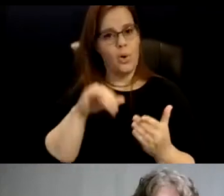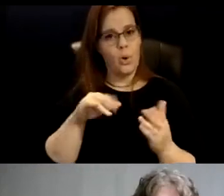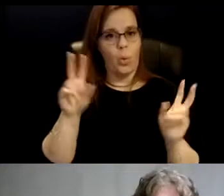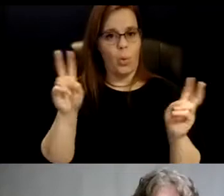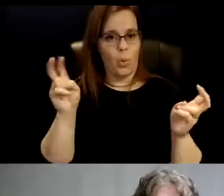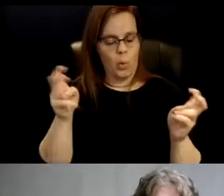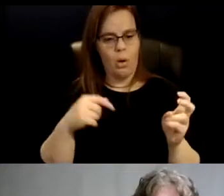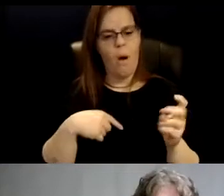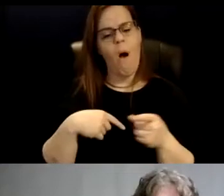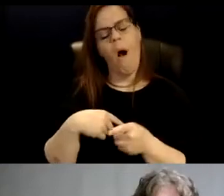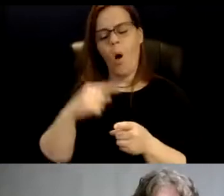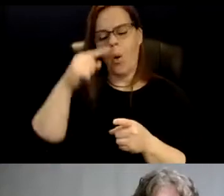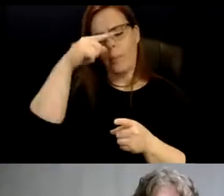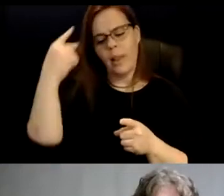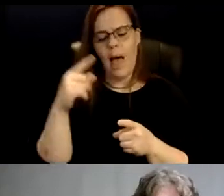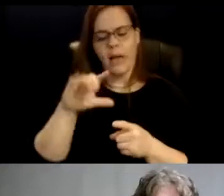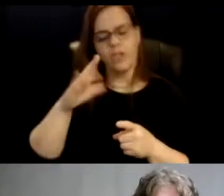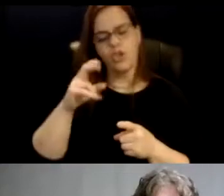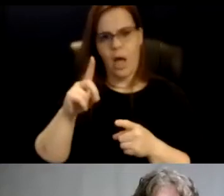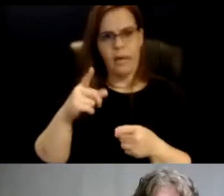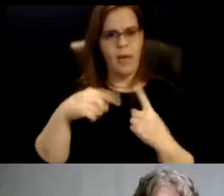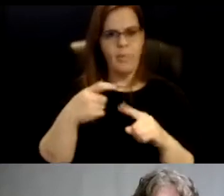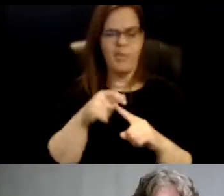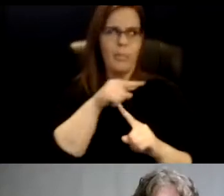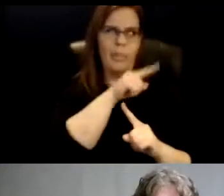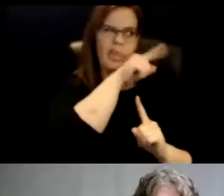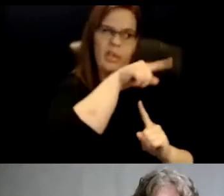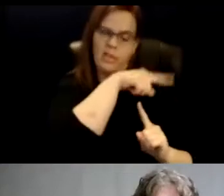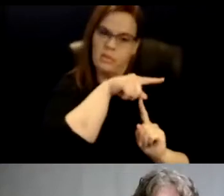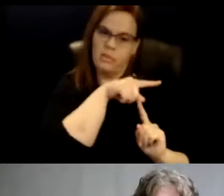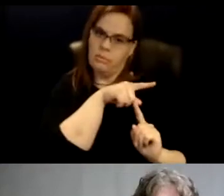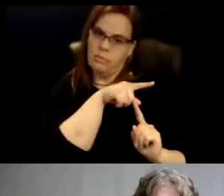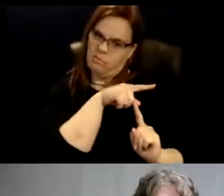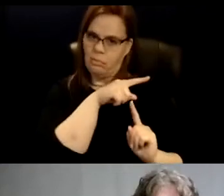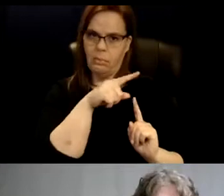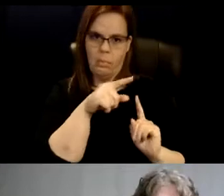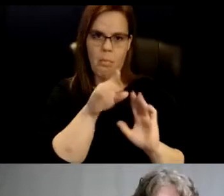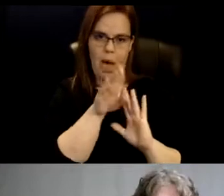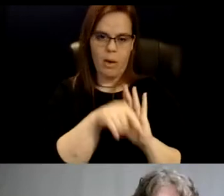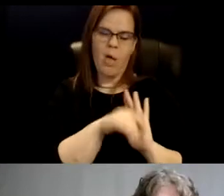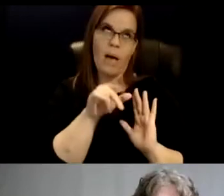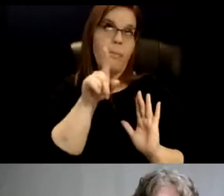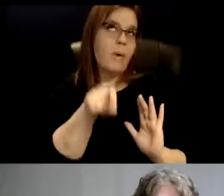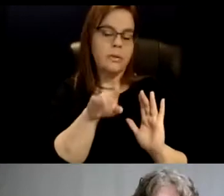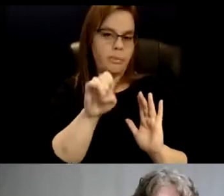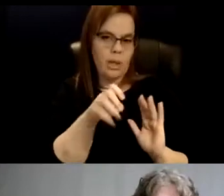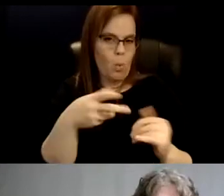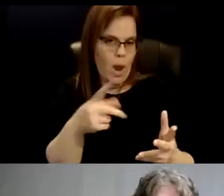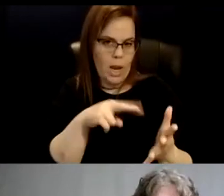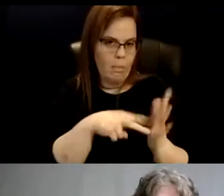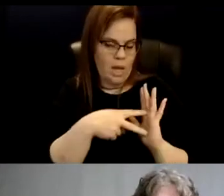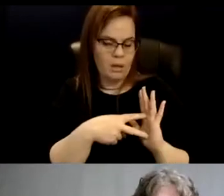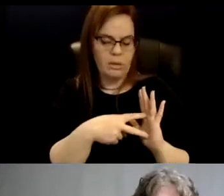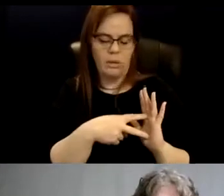this sort of background that, that must be what it is. Oh, they, they gave me so many